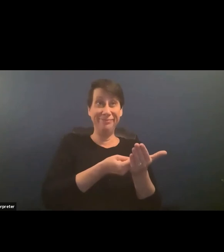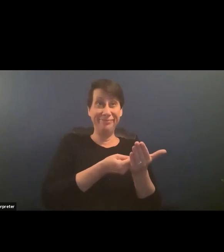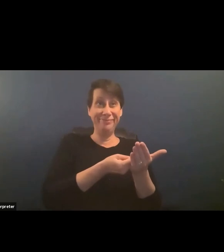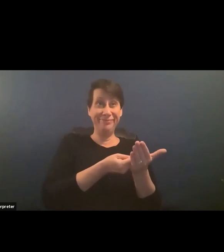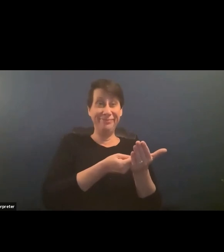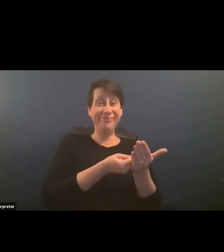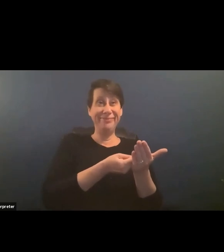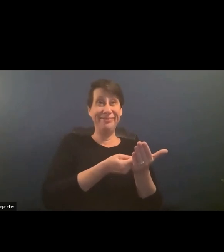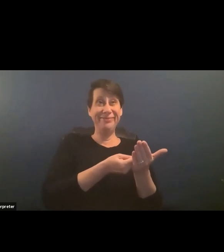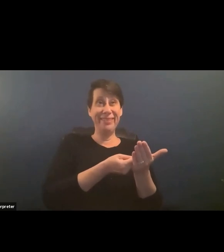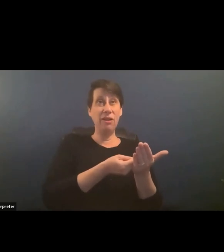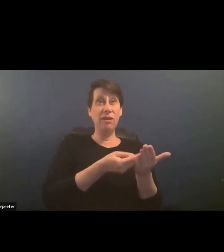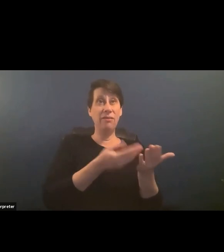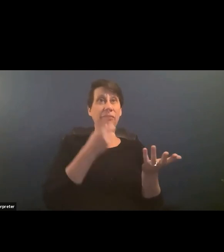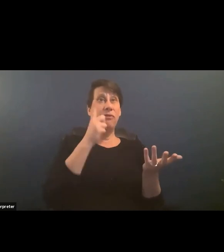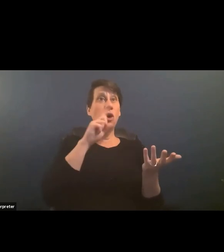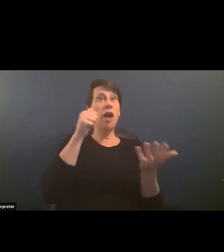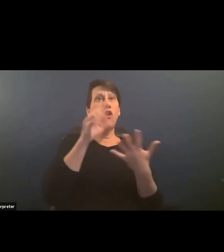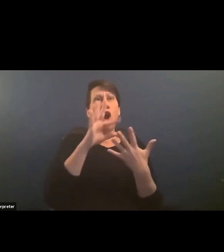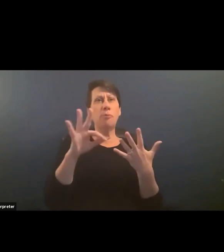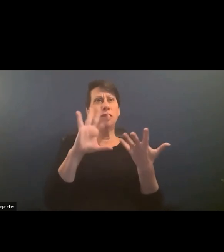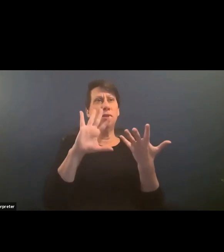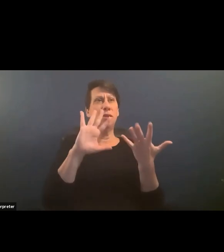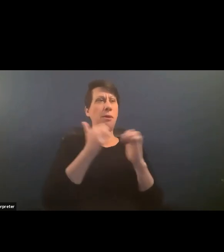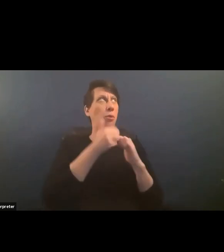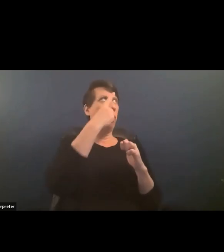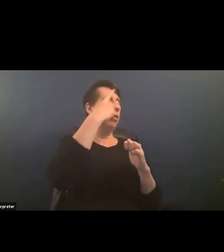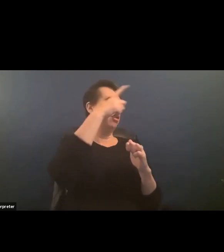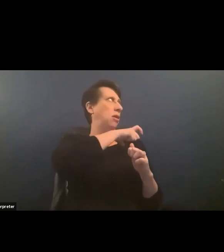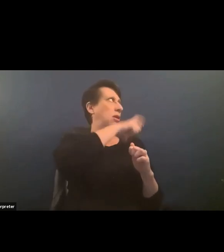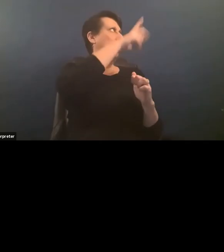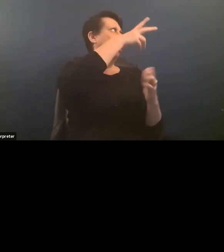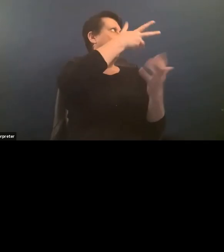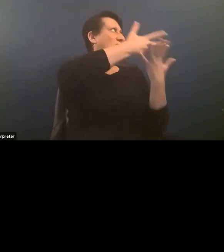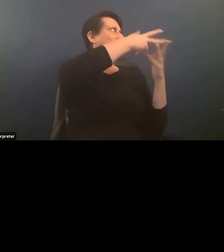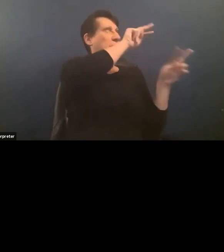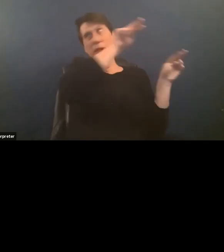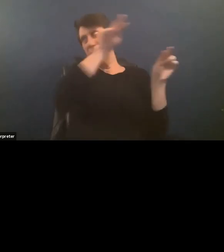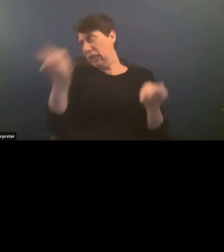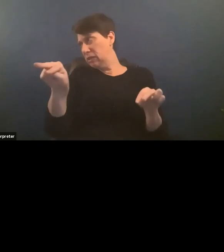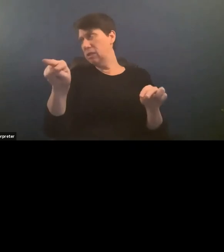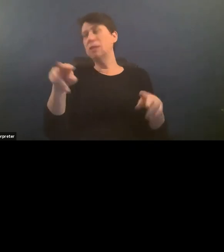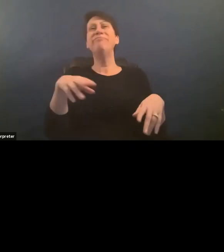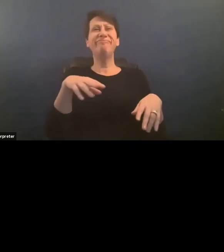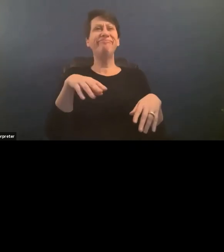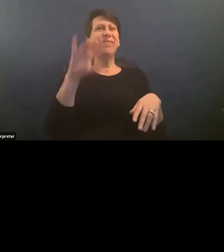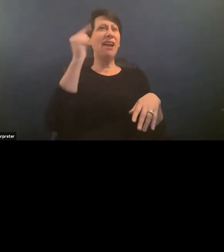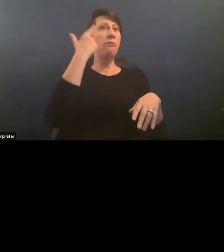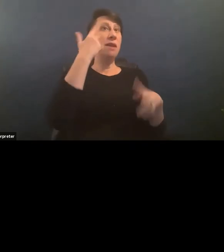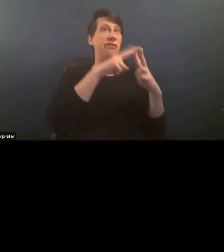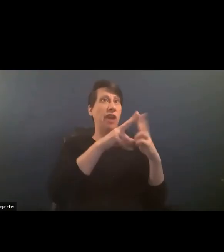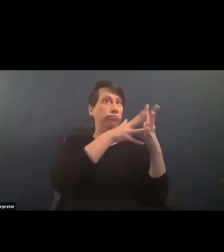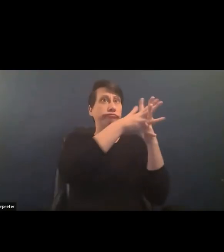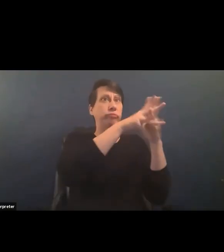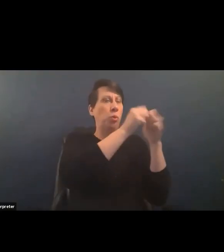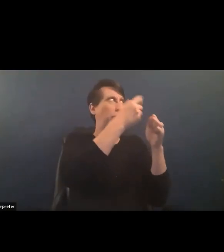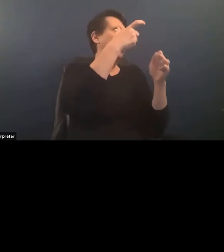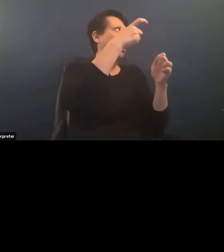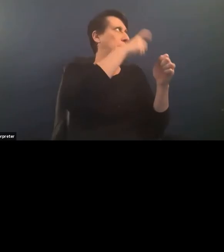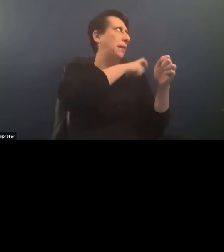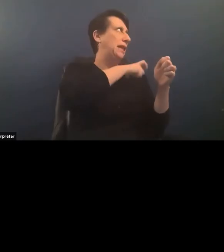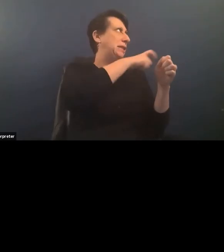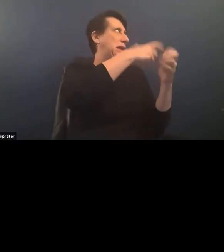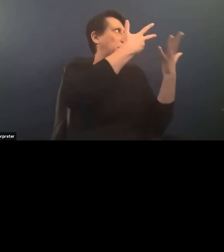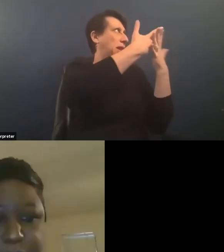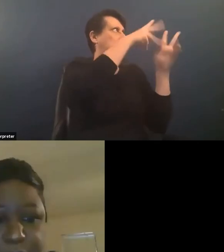alternatives to policing right because our the state is deeply invested in policing so what i'll say is that yes there are very